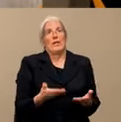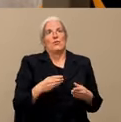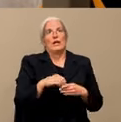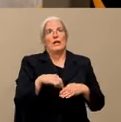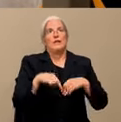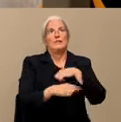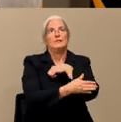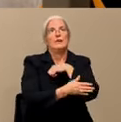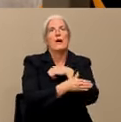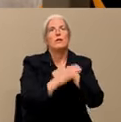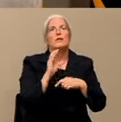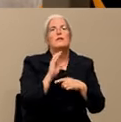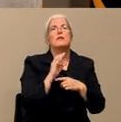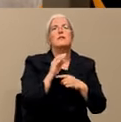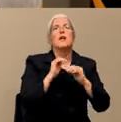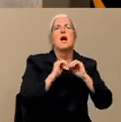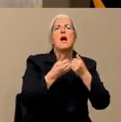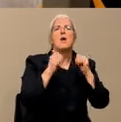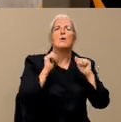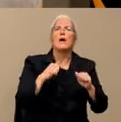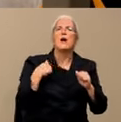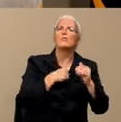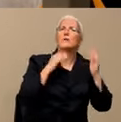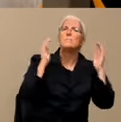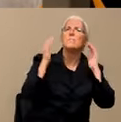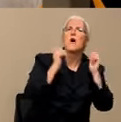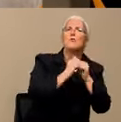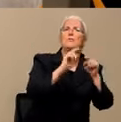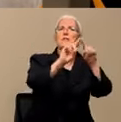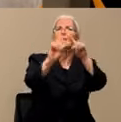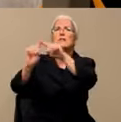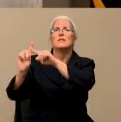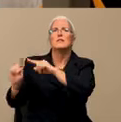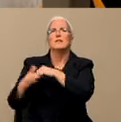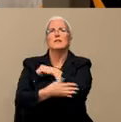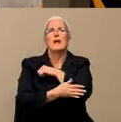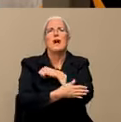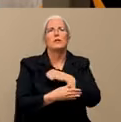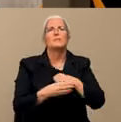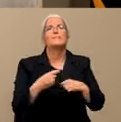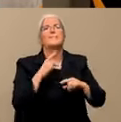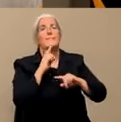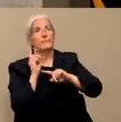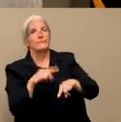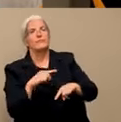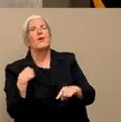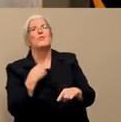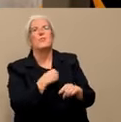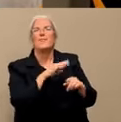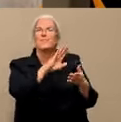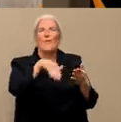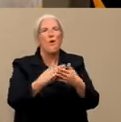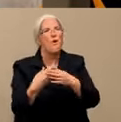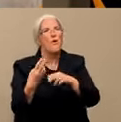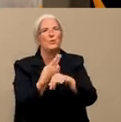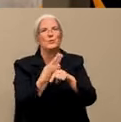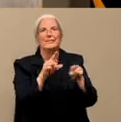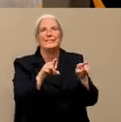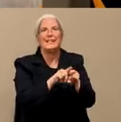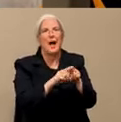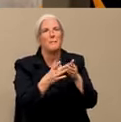in the state of California? Yeah, we're pretty much all using the same guidelines for testing because we're all having the same constraints in the testing process.